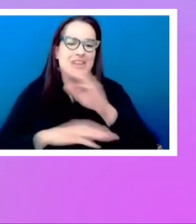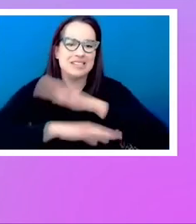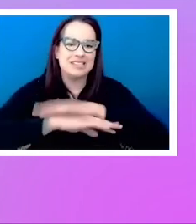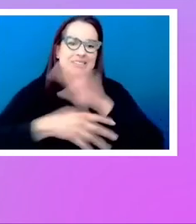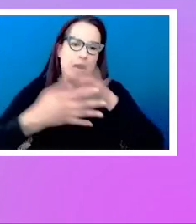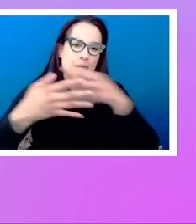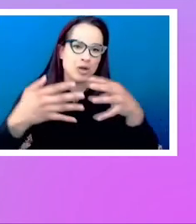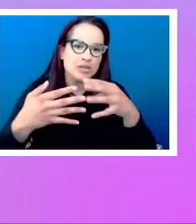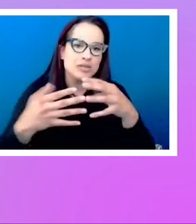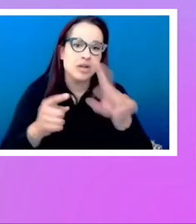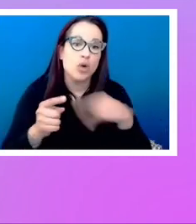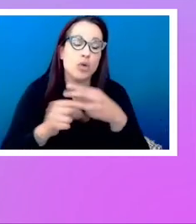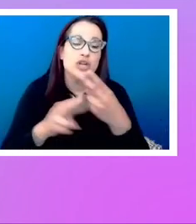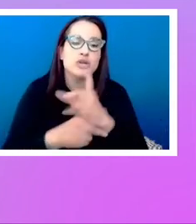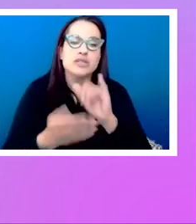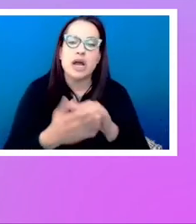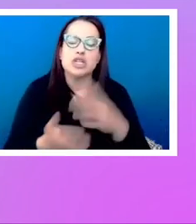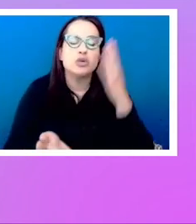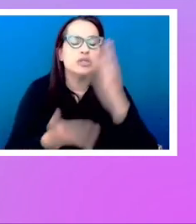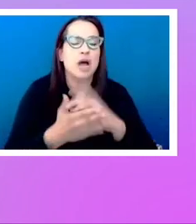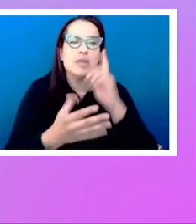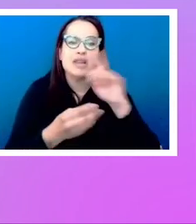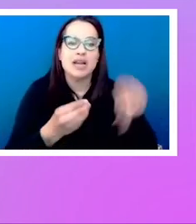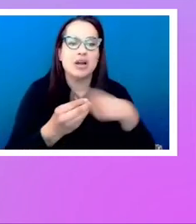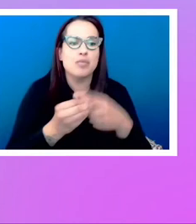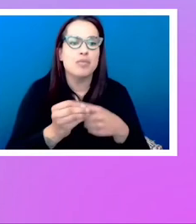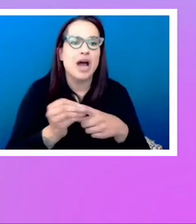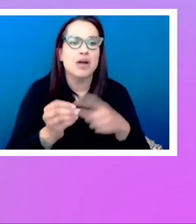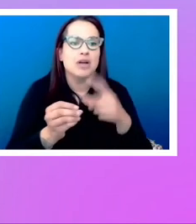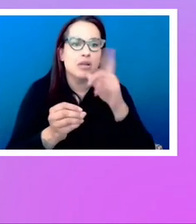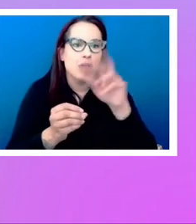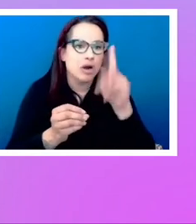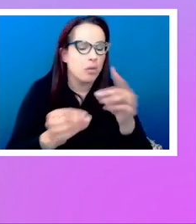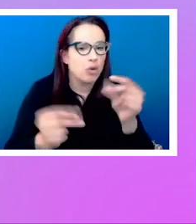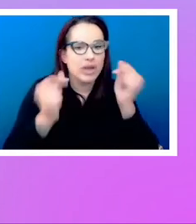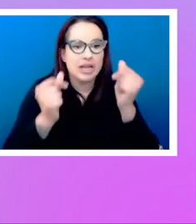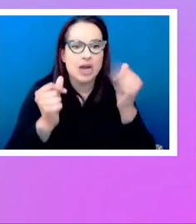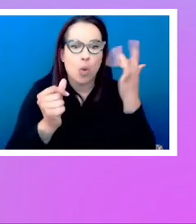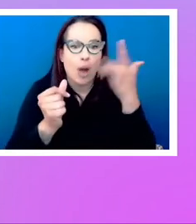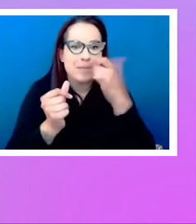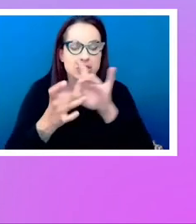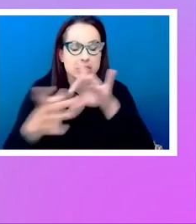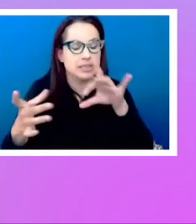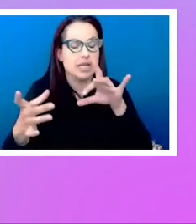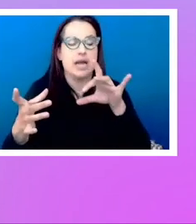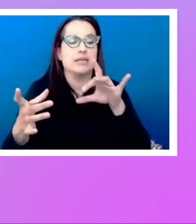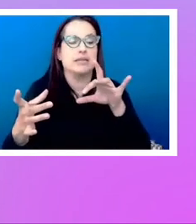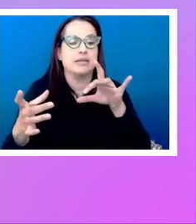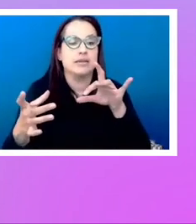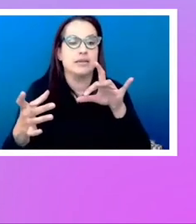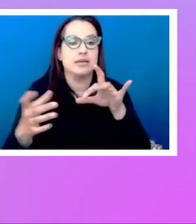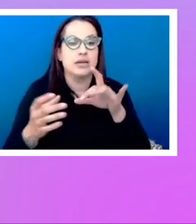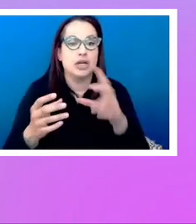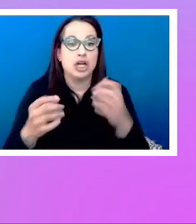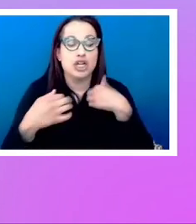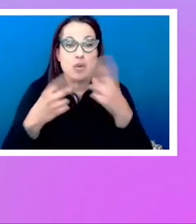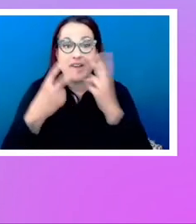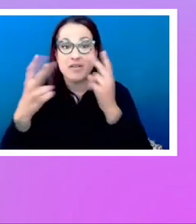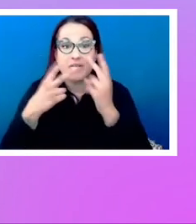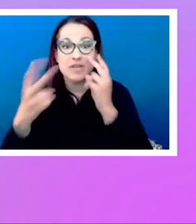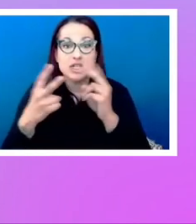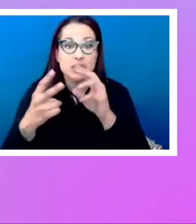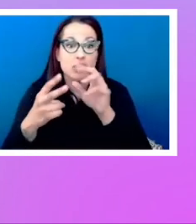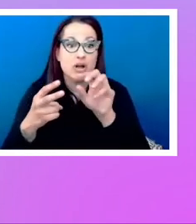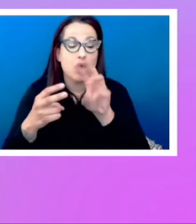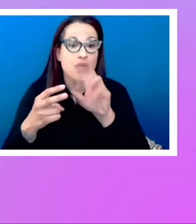thinking about the markup very, very quickly, because you disconnected from it yourself, all you've got is your visual view of the website. And if